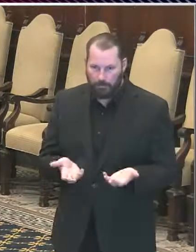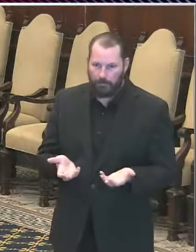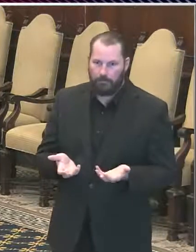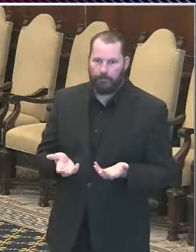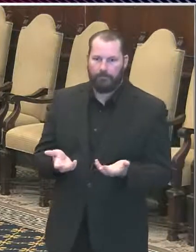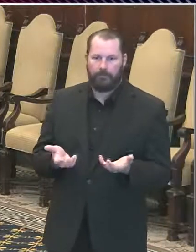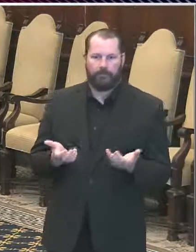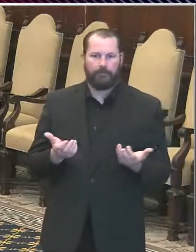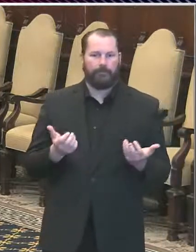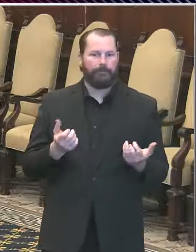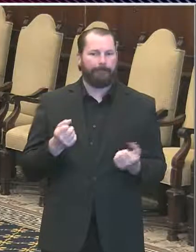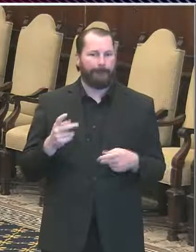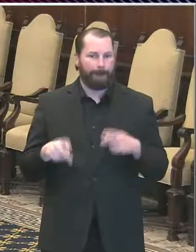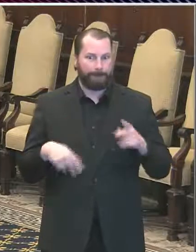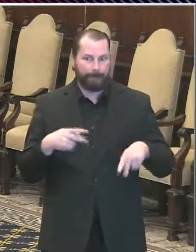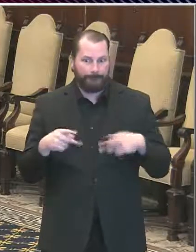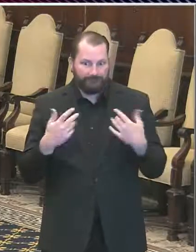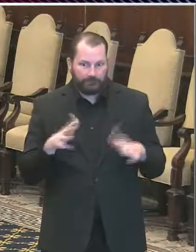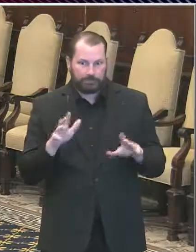they'll get a false sense of security.